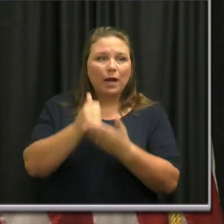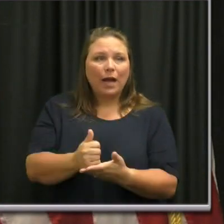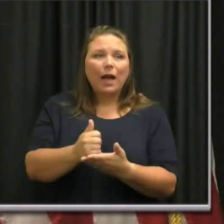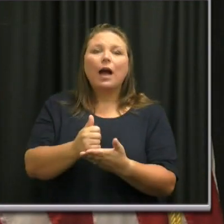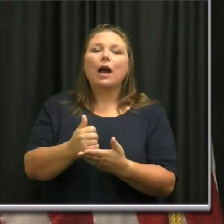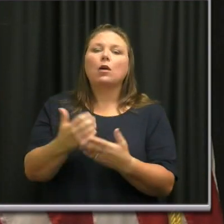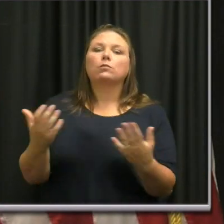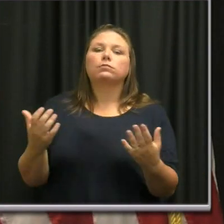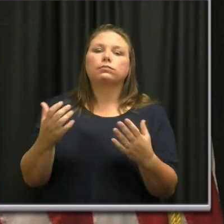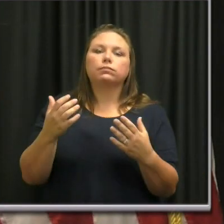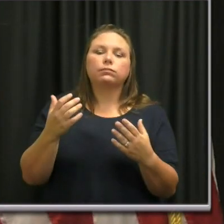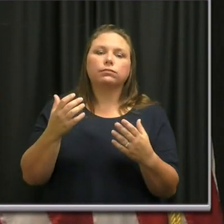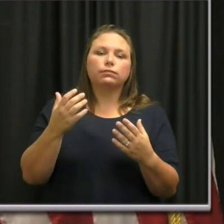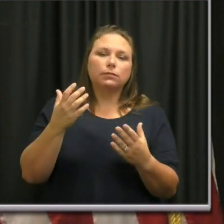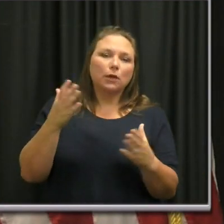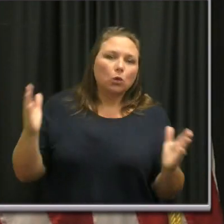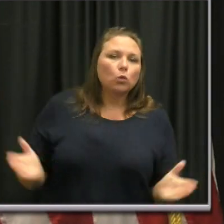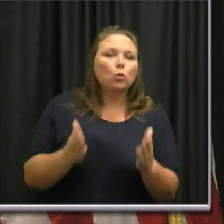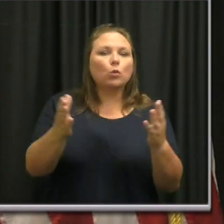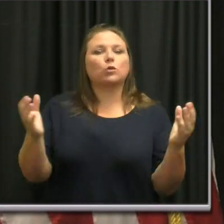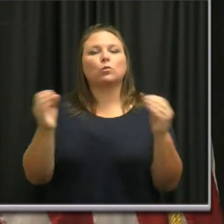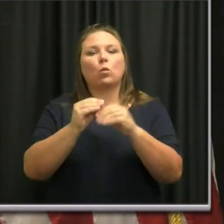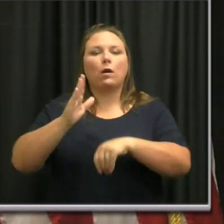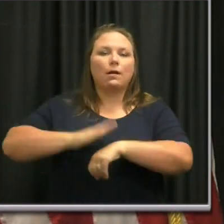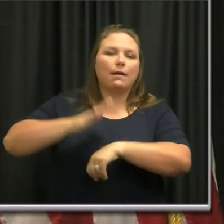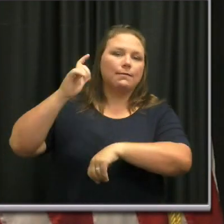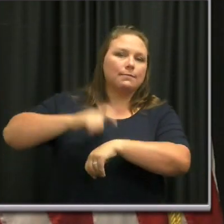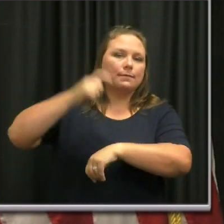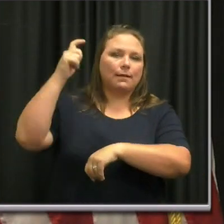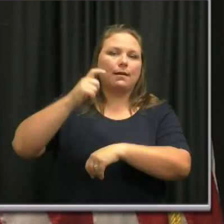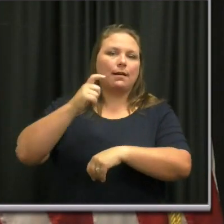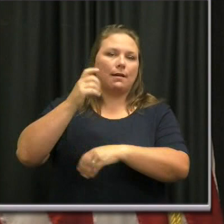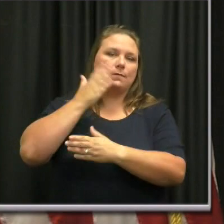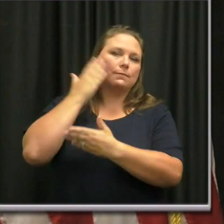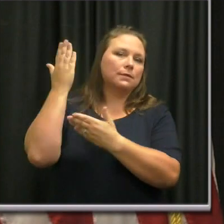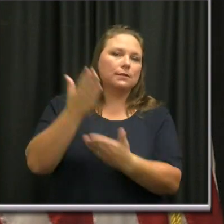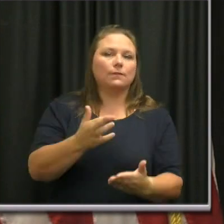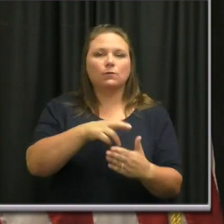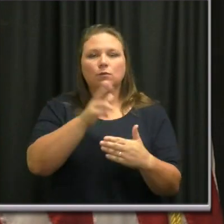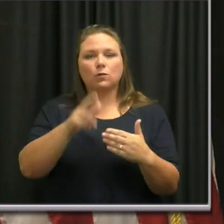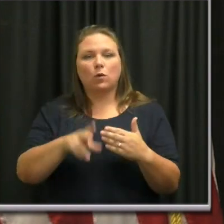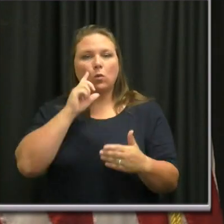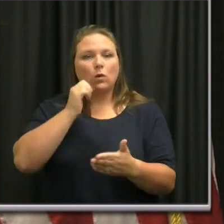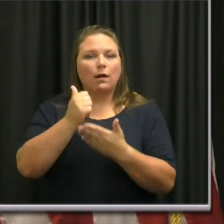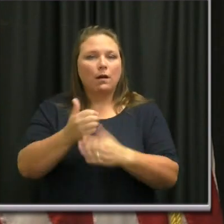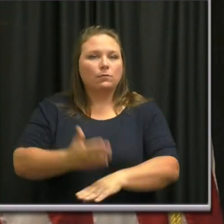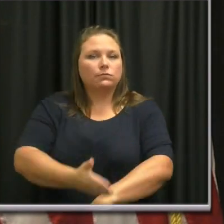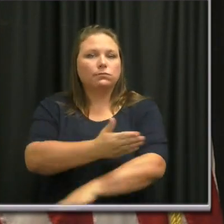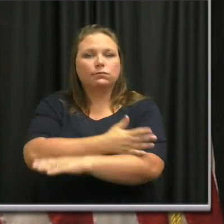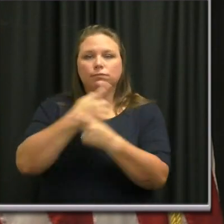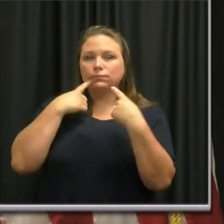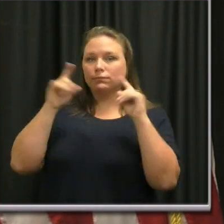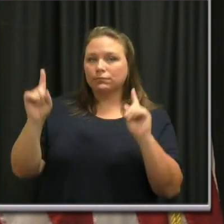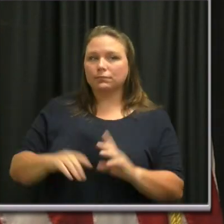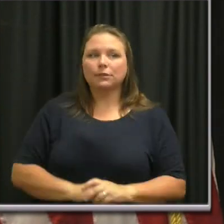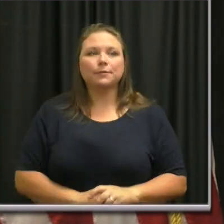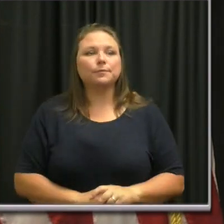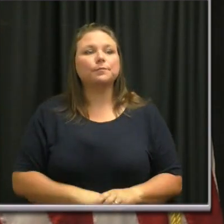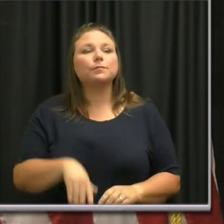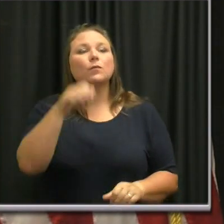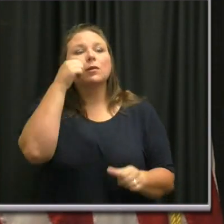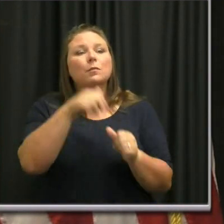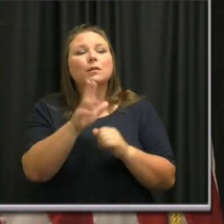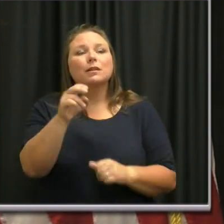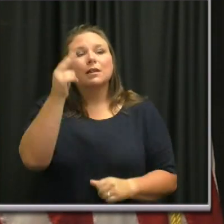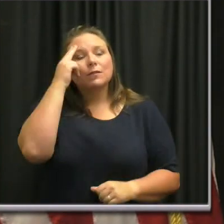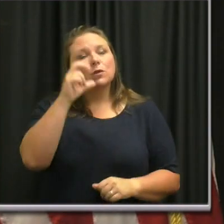timely delivery of test results. Timely delivery will help improve our testing effectiveness. Remember